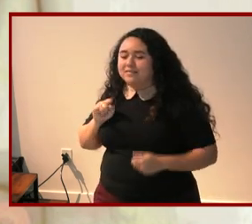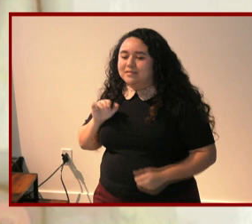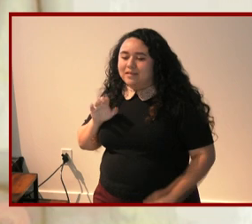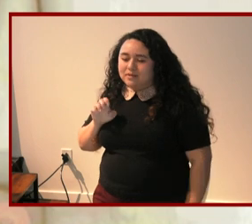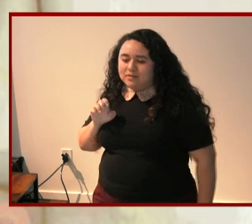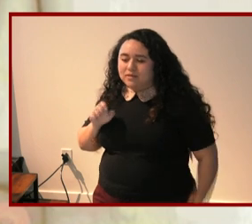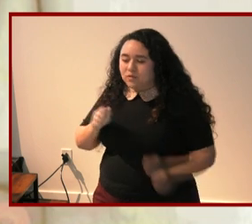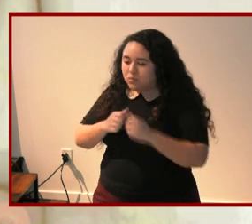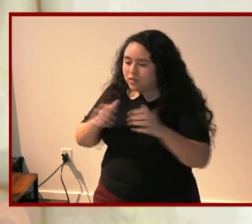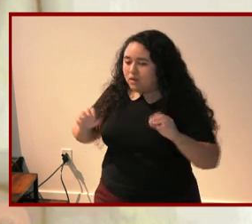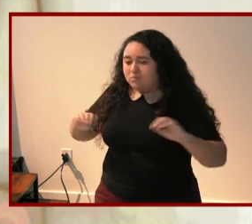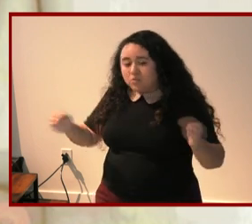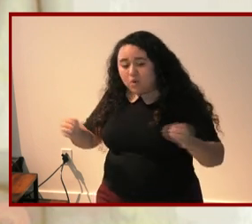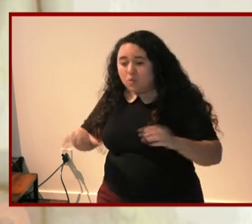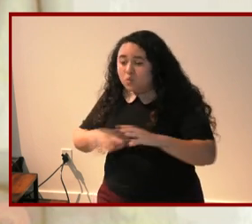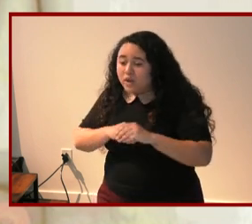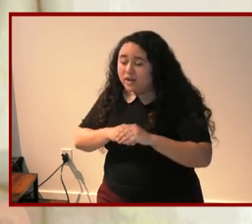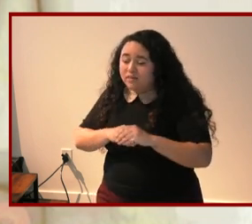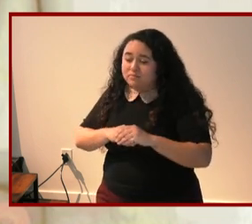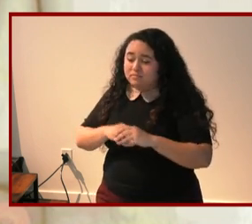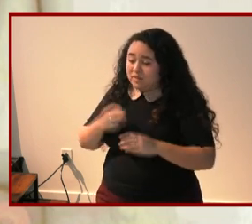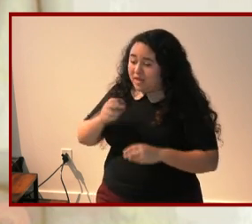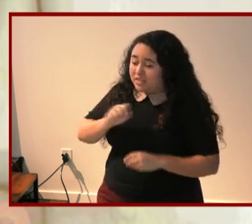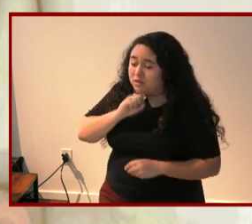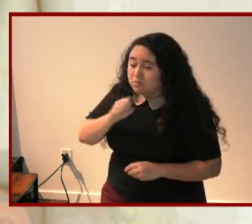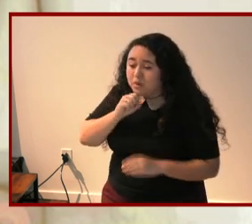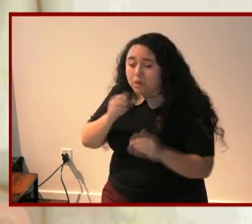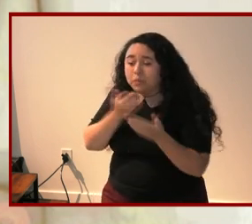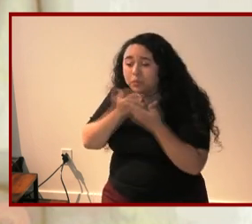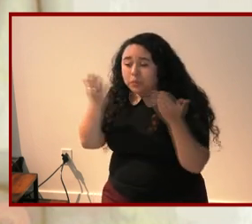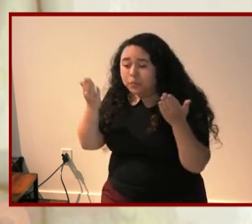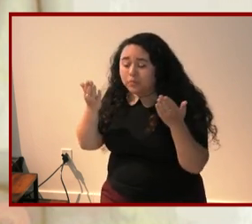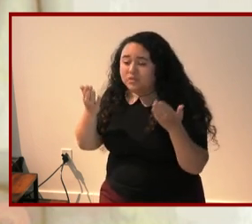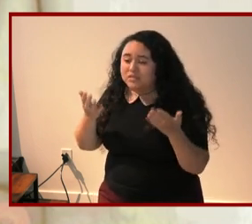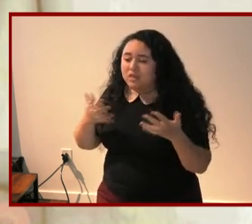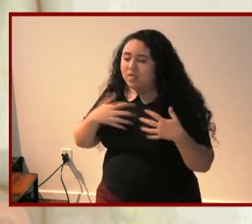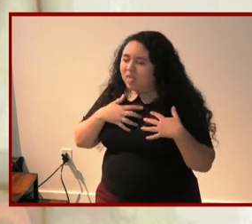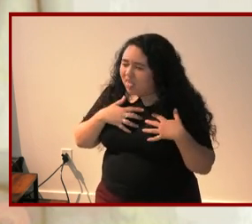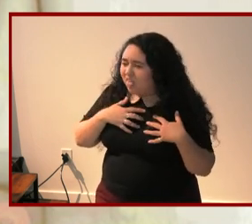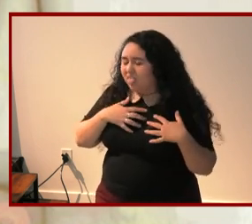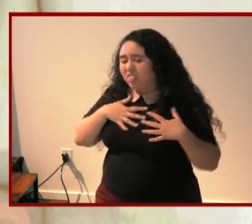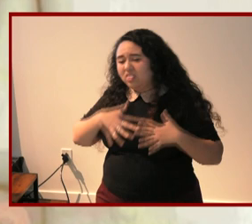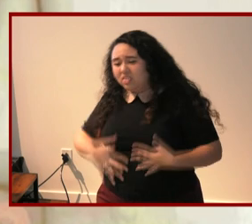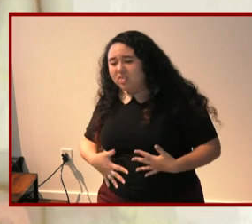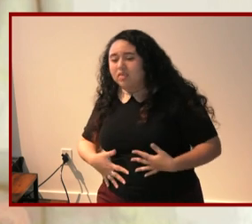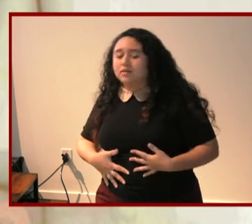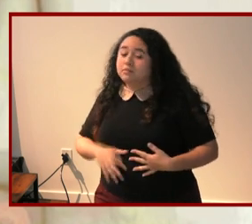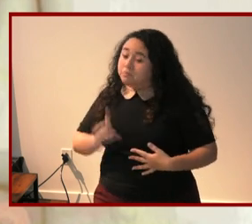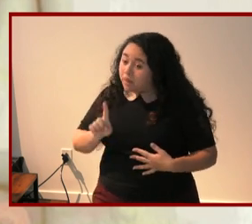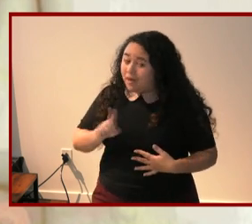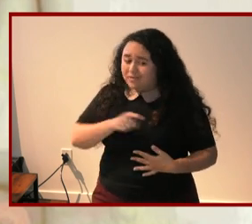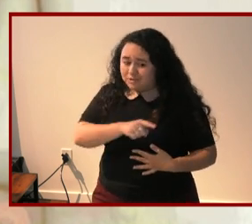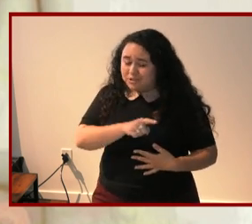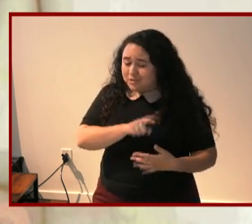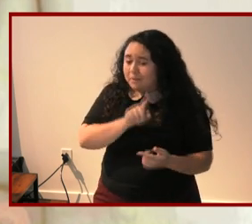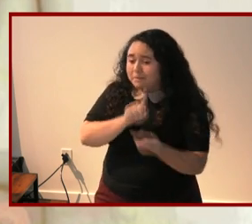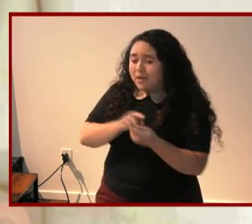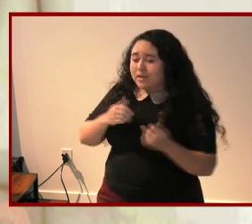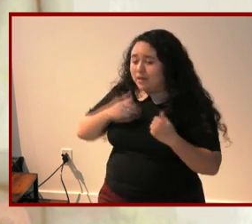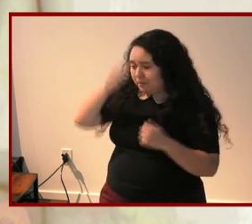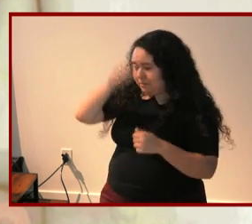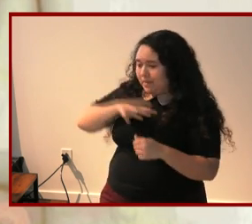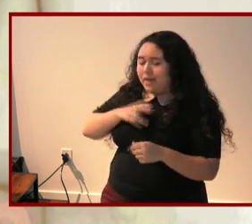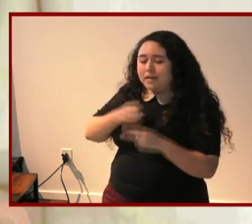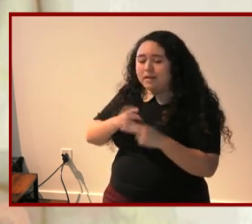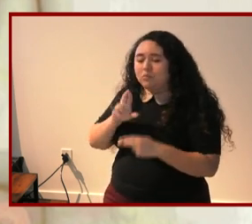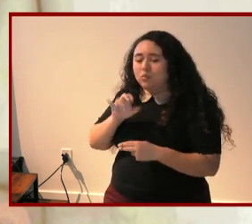a wedding and a high school prom to his relief jillian met a young man named ryan and they fell in love ryan who also